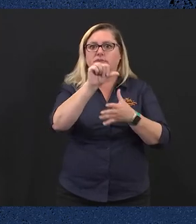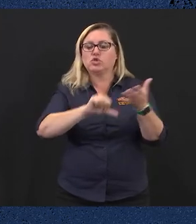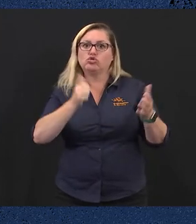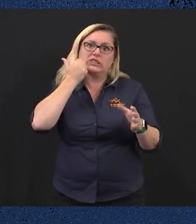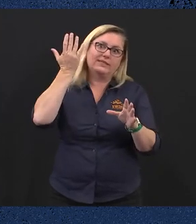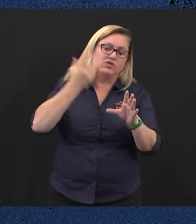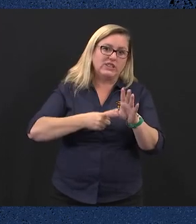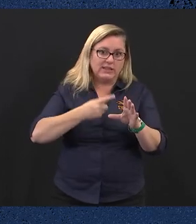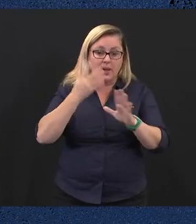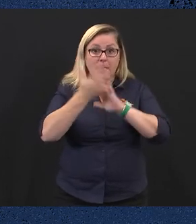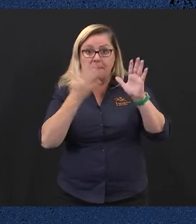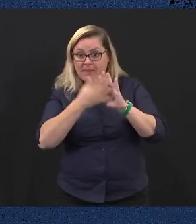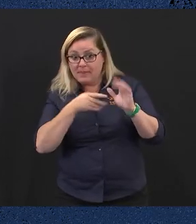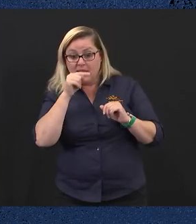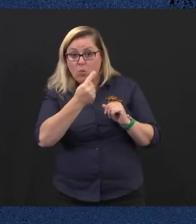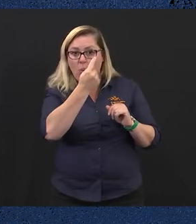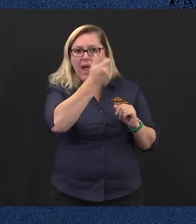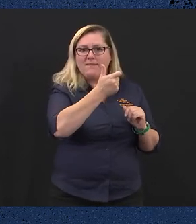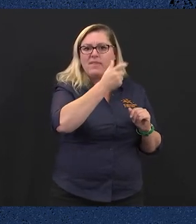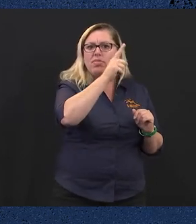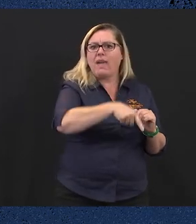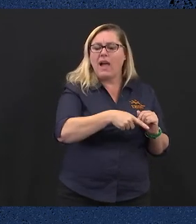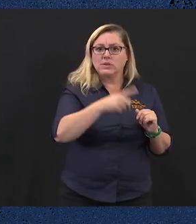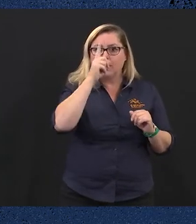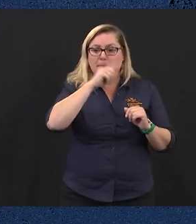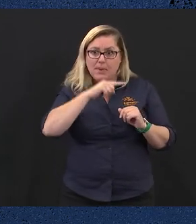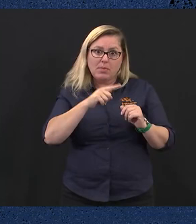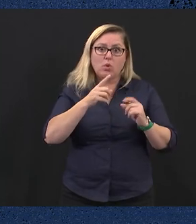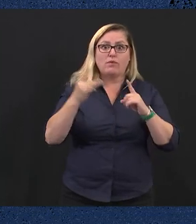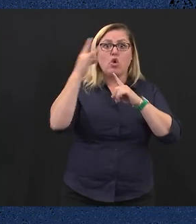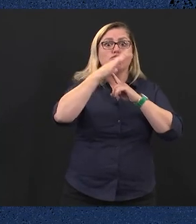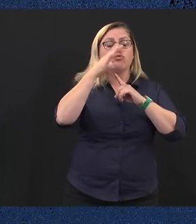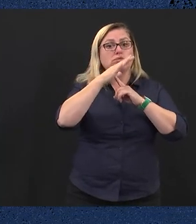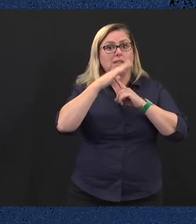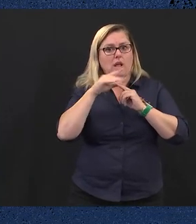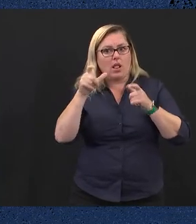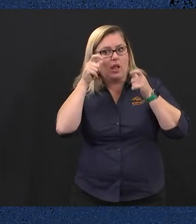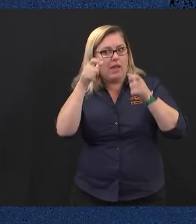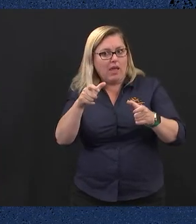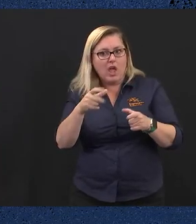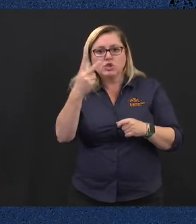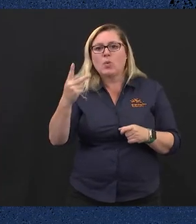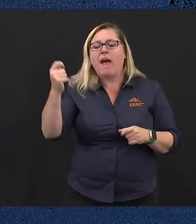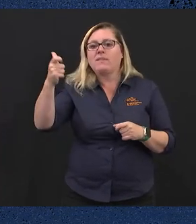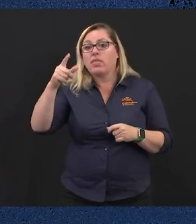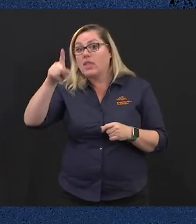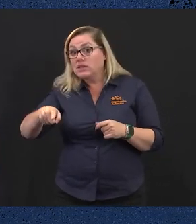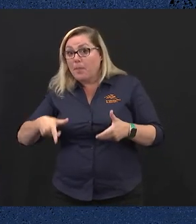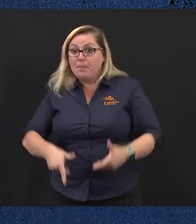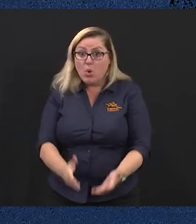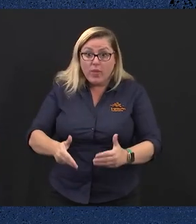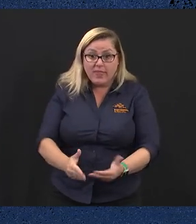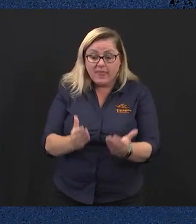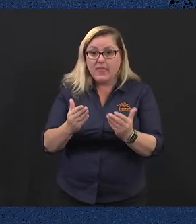patients receiving critical care per year, 2,500 births per year and 66,000